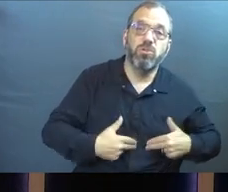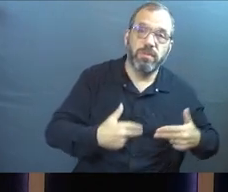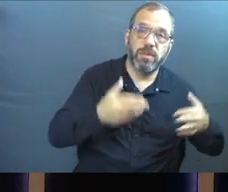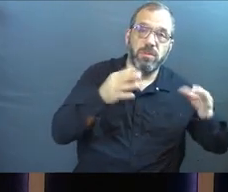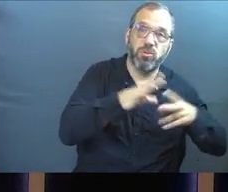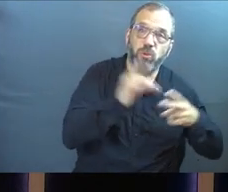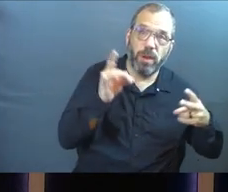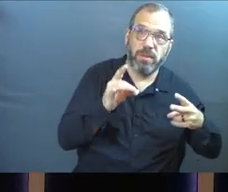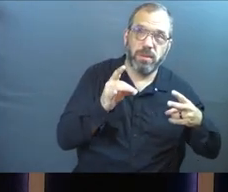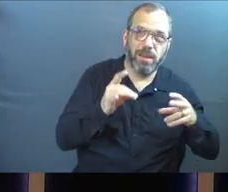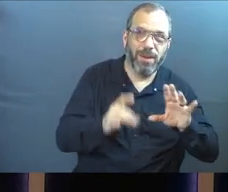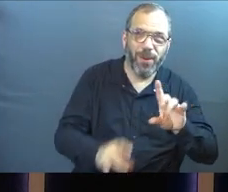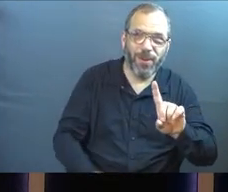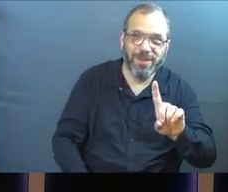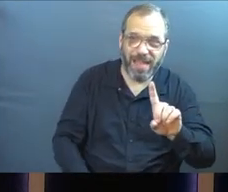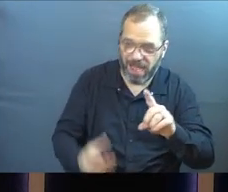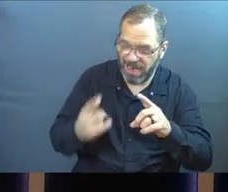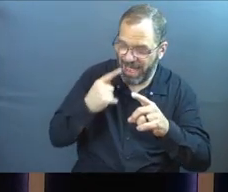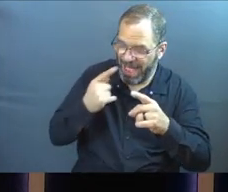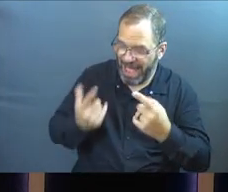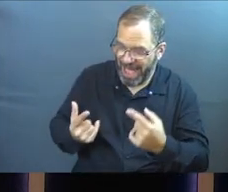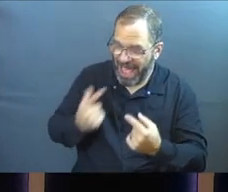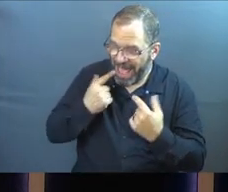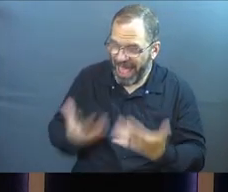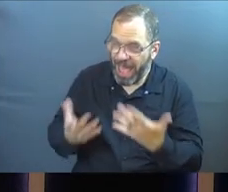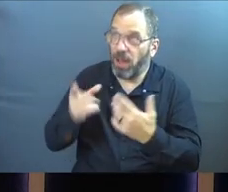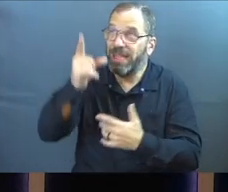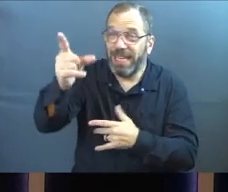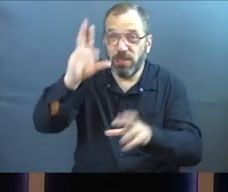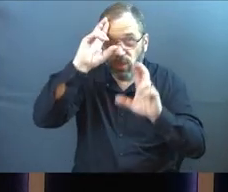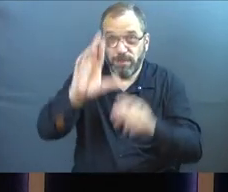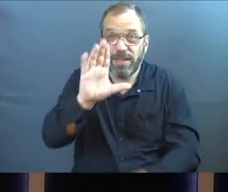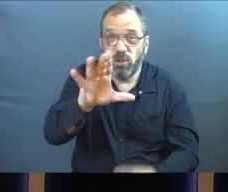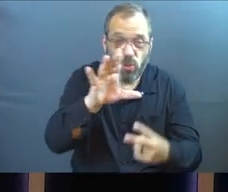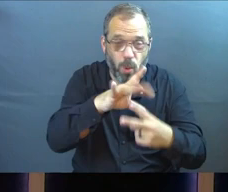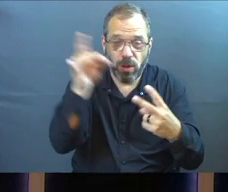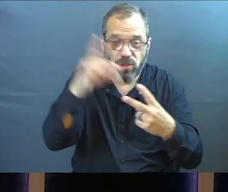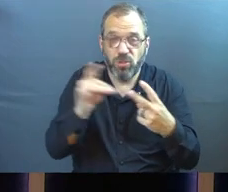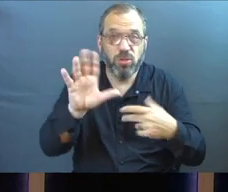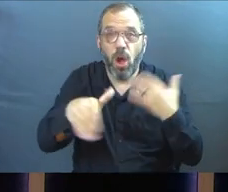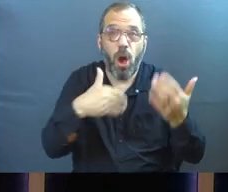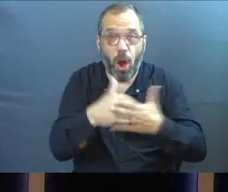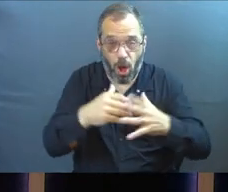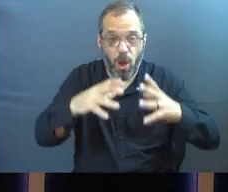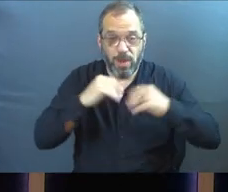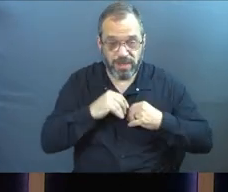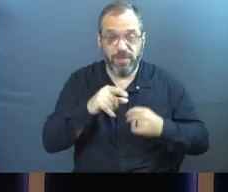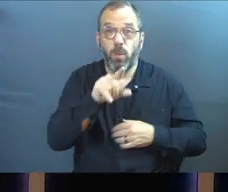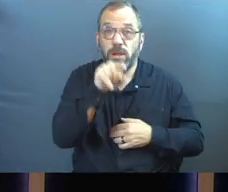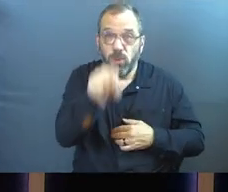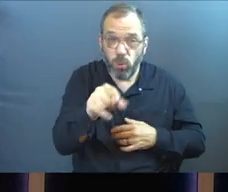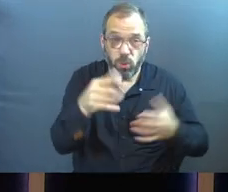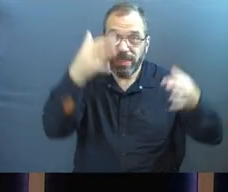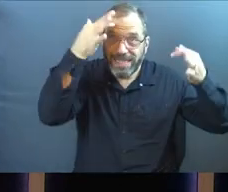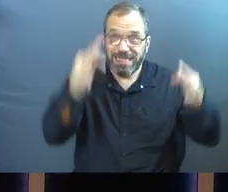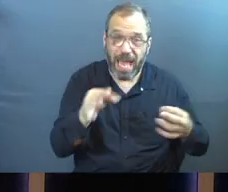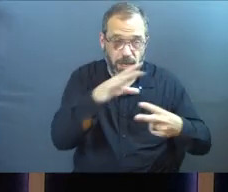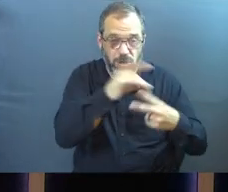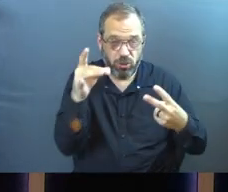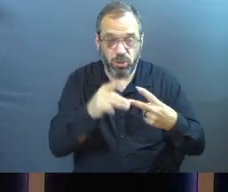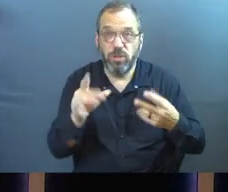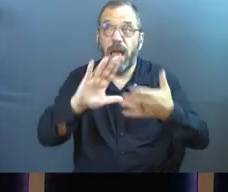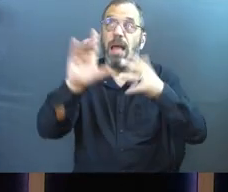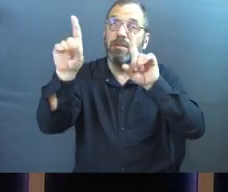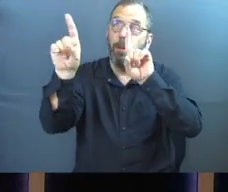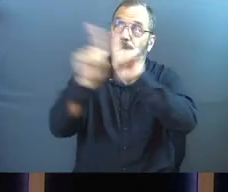that for a second. Hell is God's respect for human choice. All receive what they actually choose, either